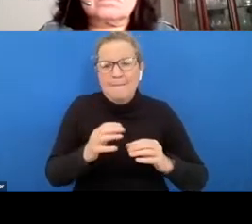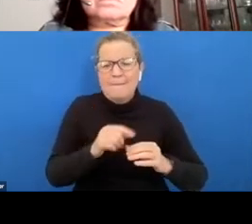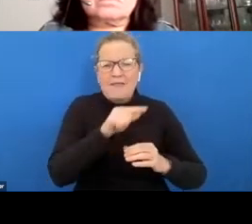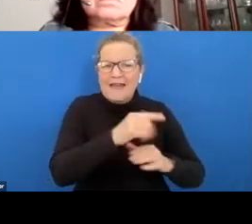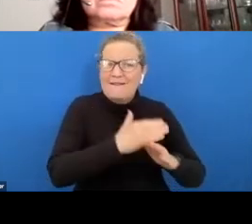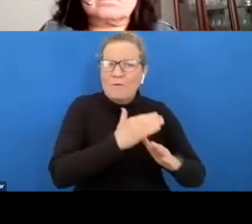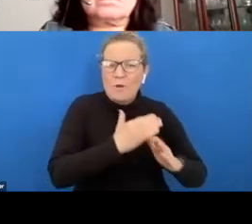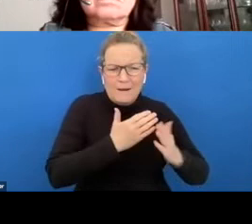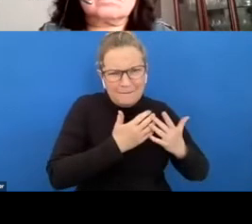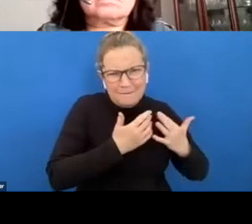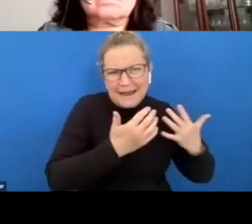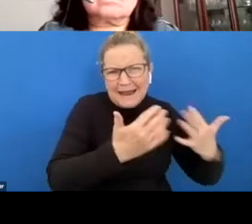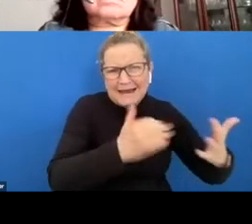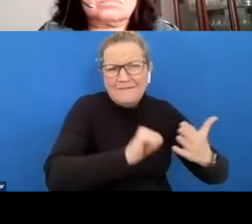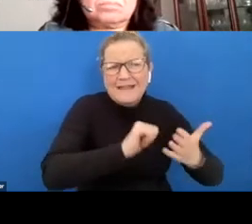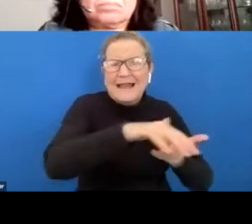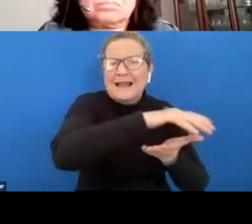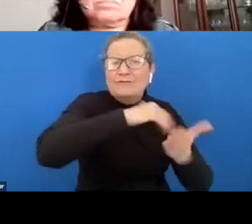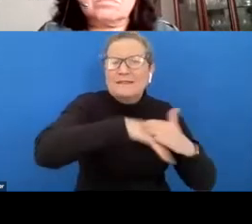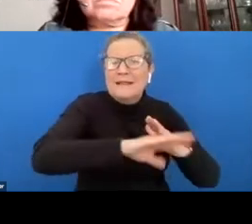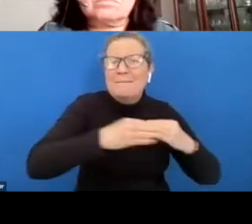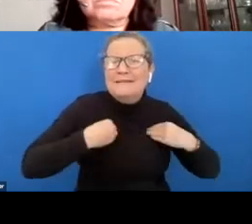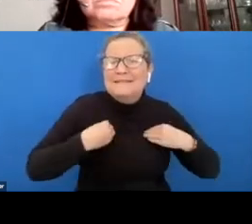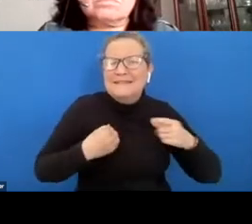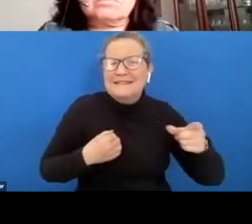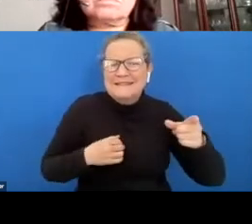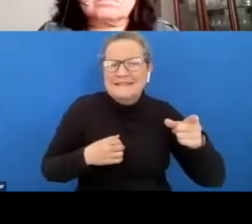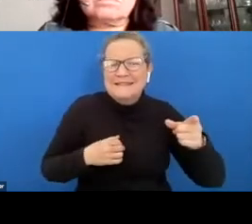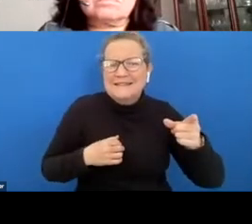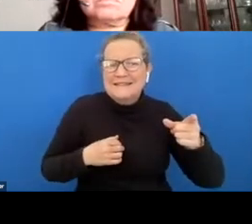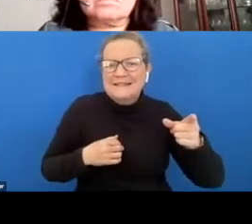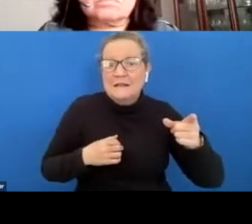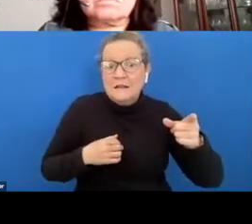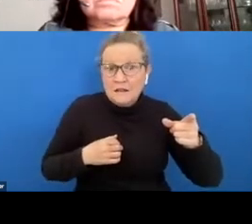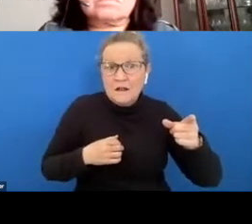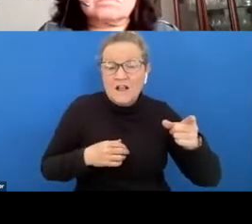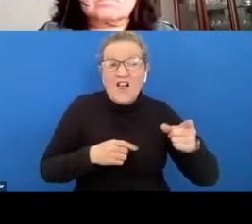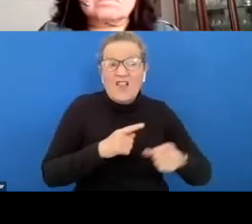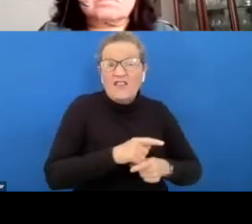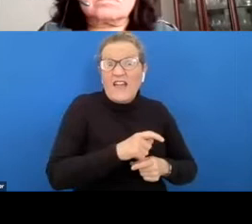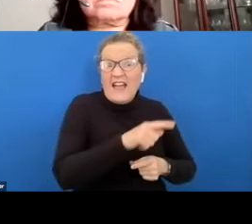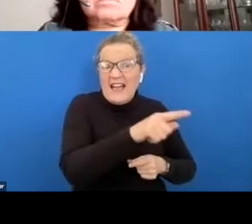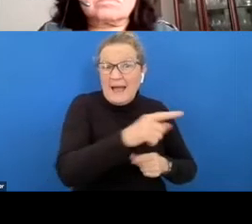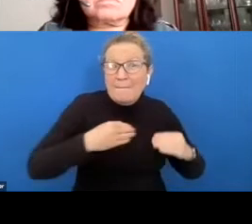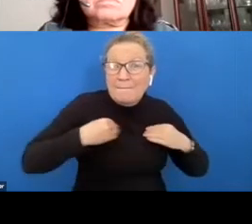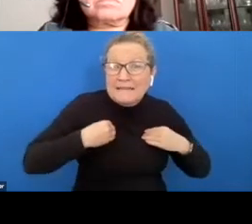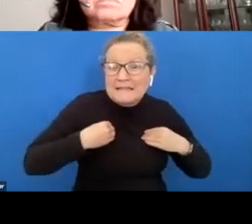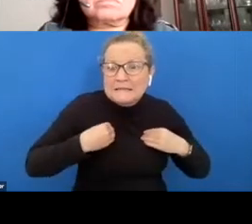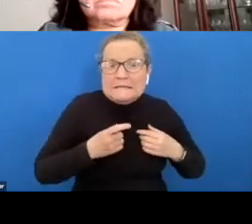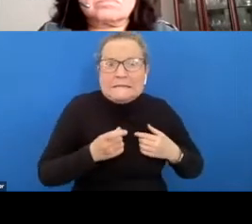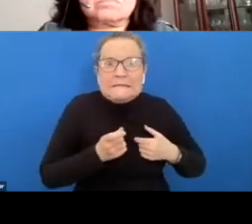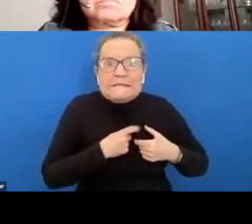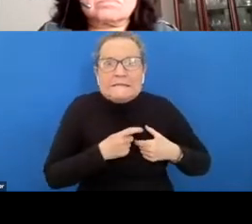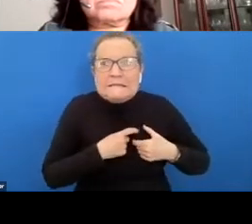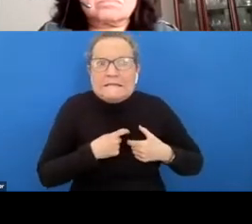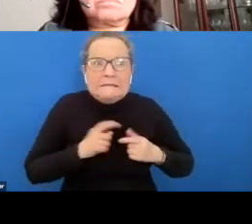a range of leonard joel departments and it really they were terrified leonard joel were terrified they didn't know what to